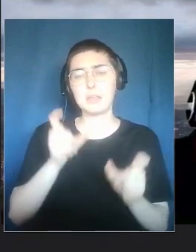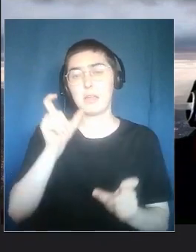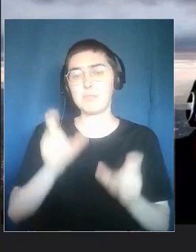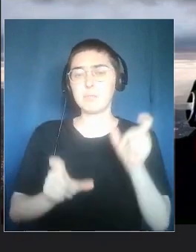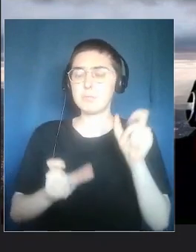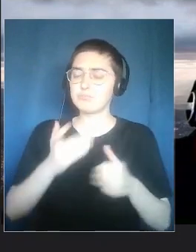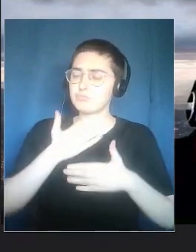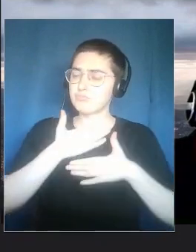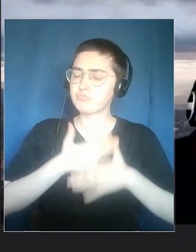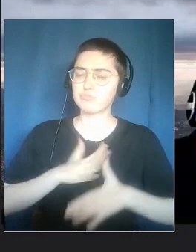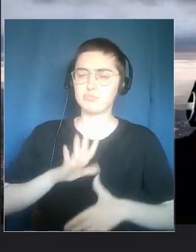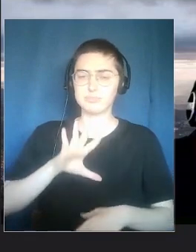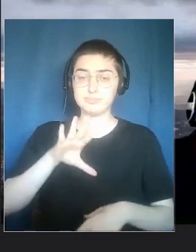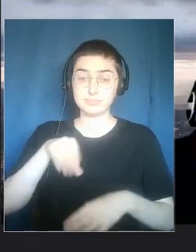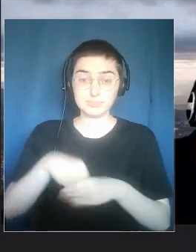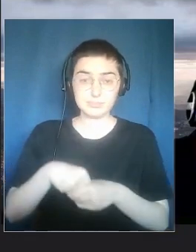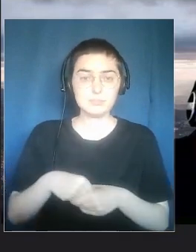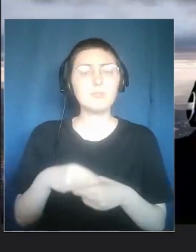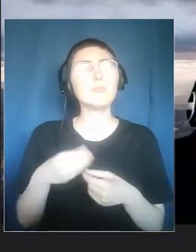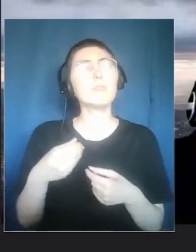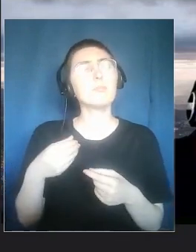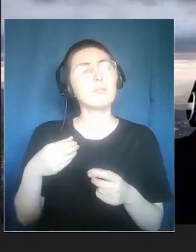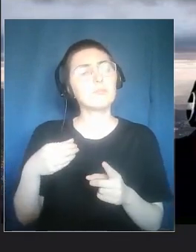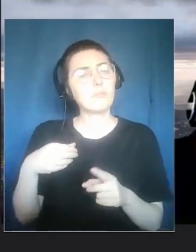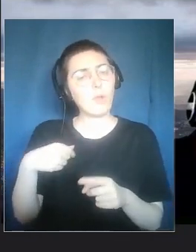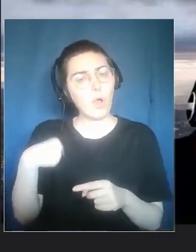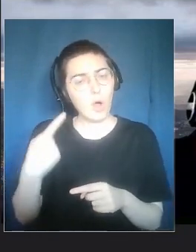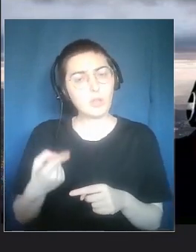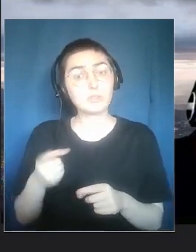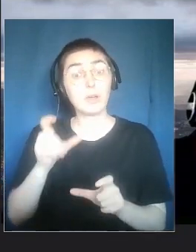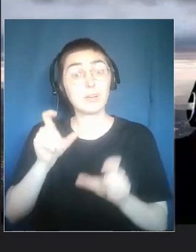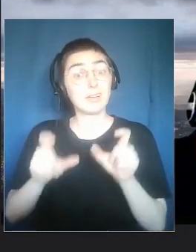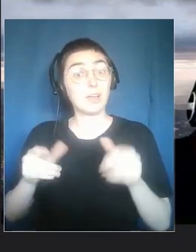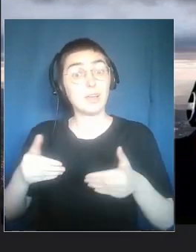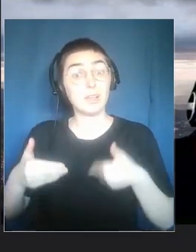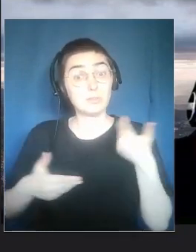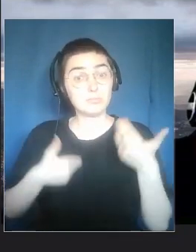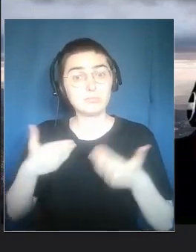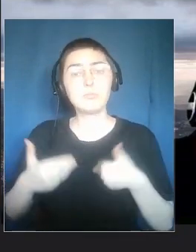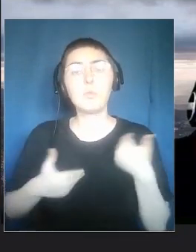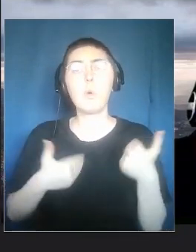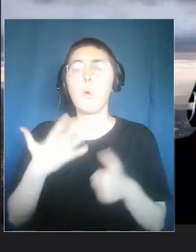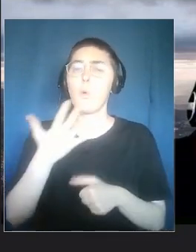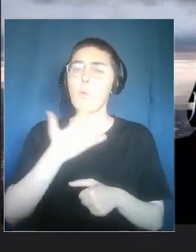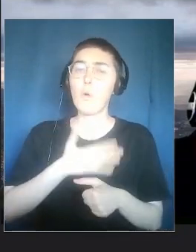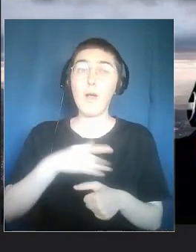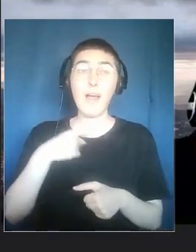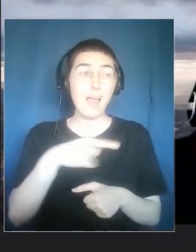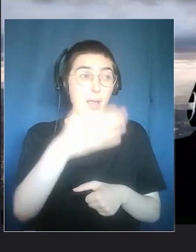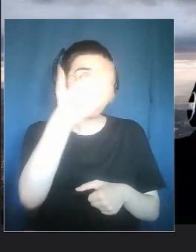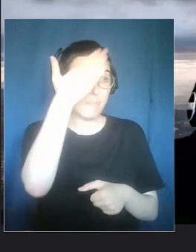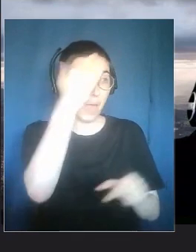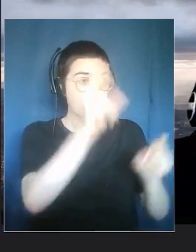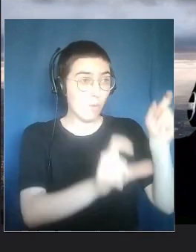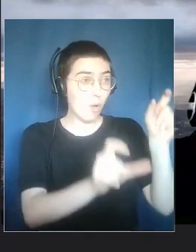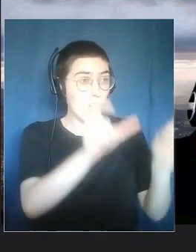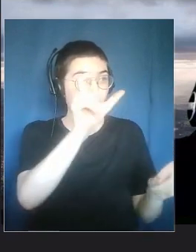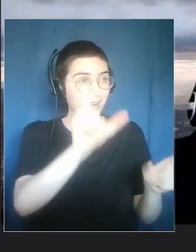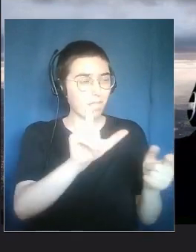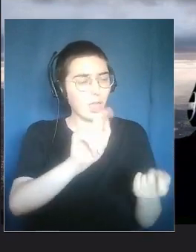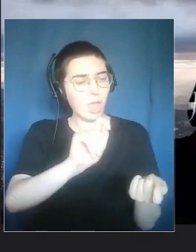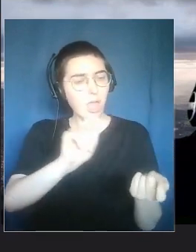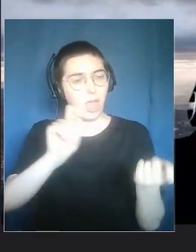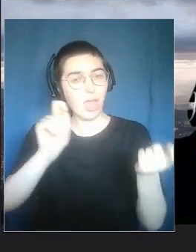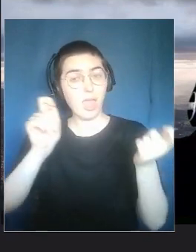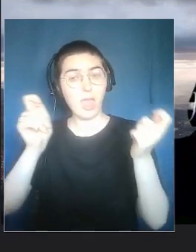of youth is to transform many of these memories in a language they can